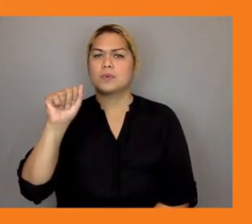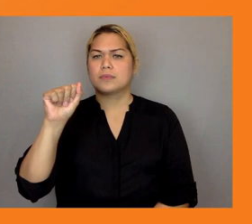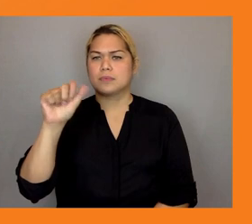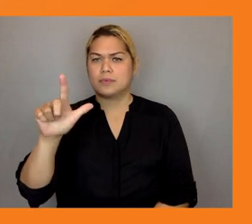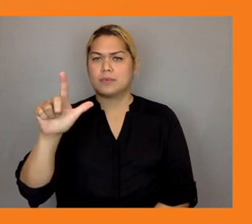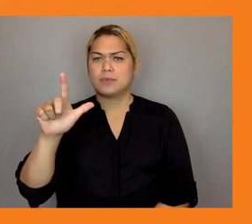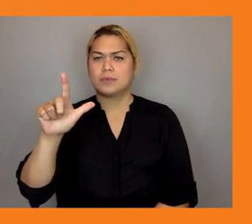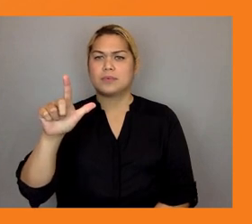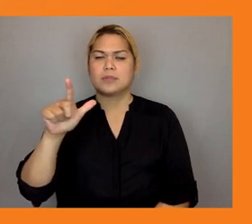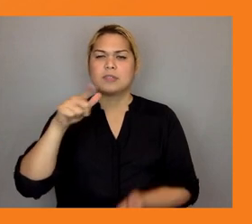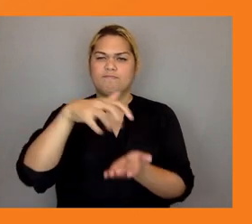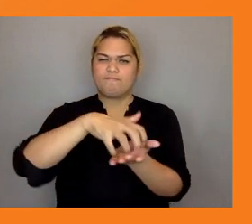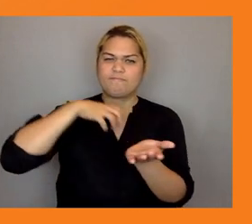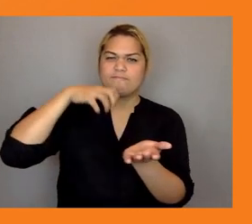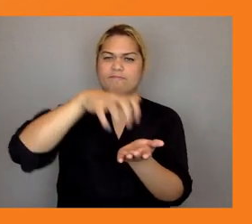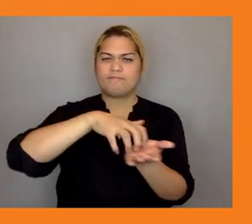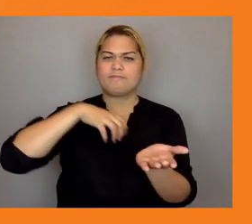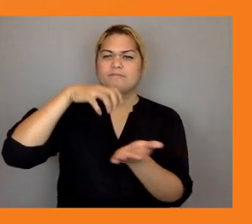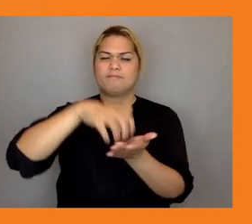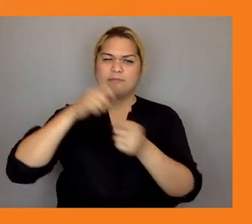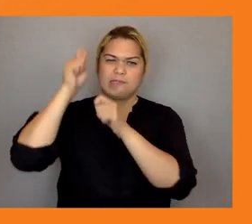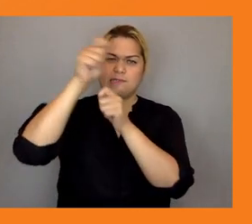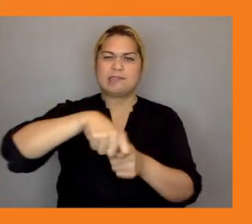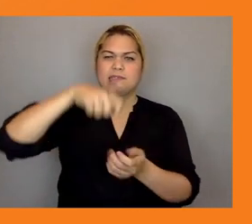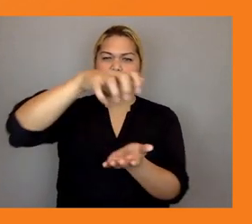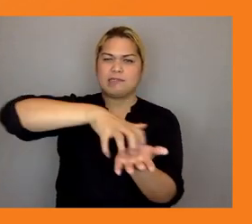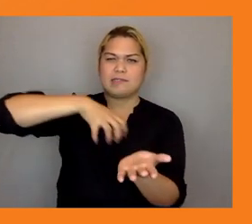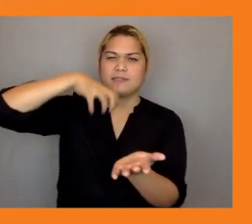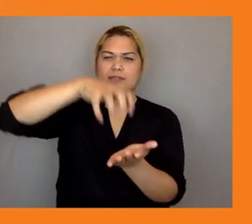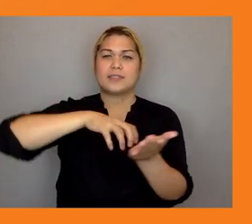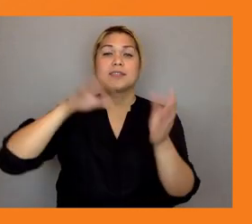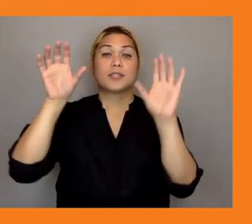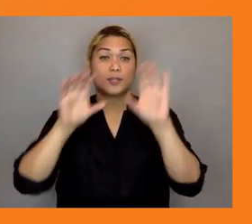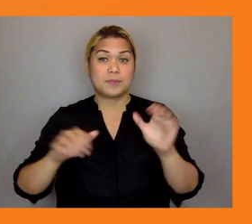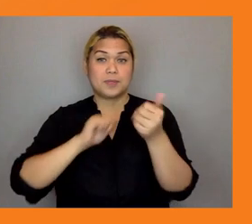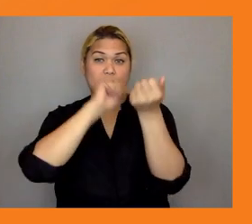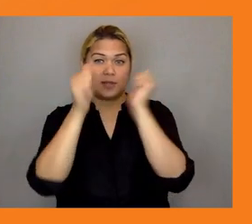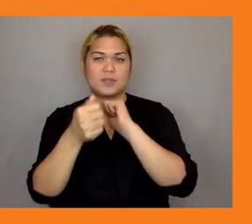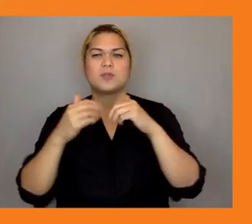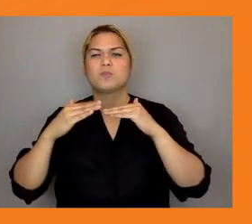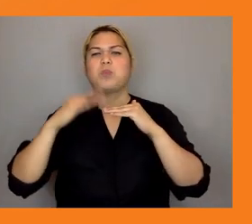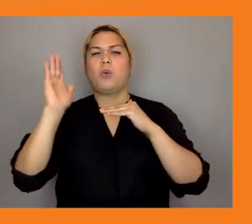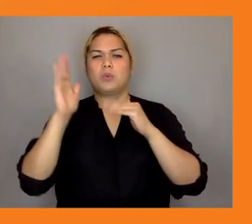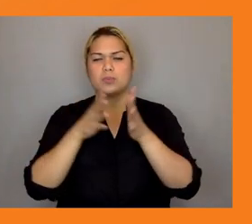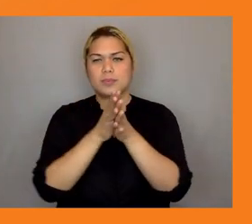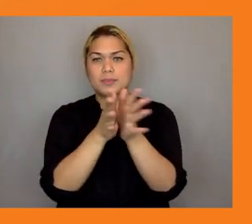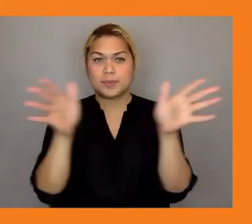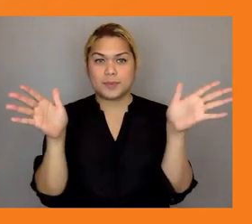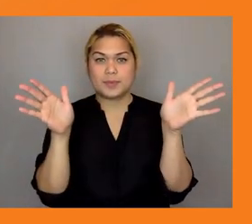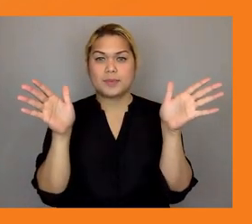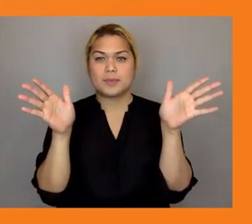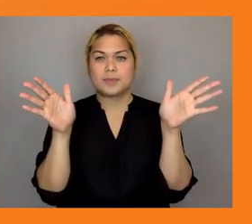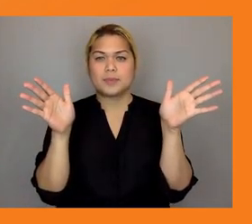place but as climate action has expanded and we take you know a more whole of economy